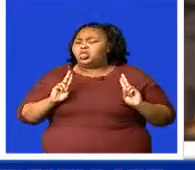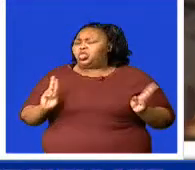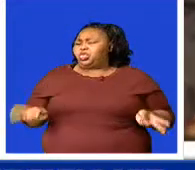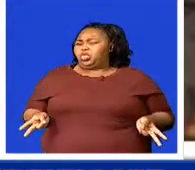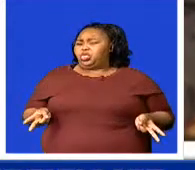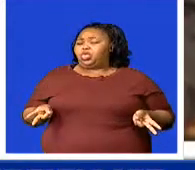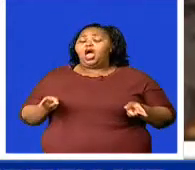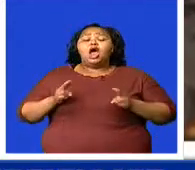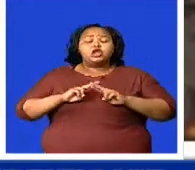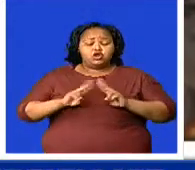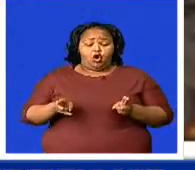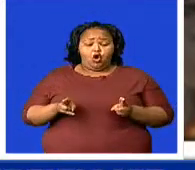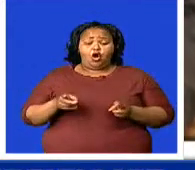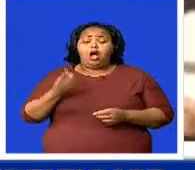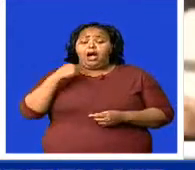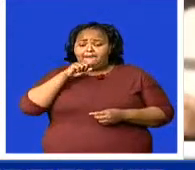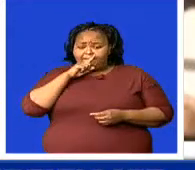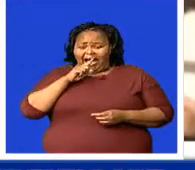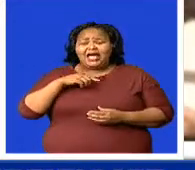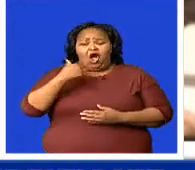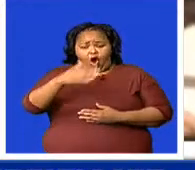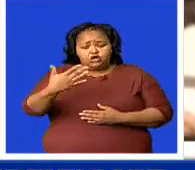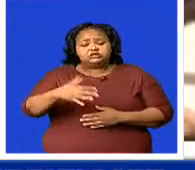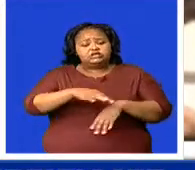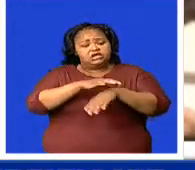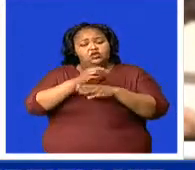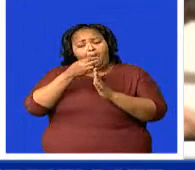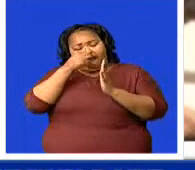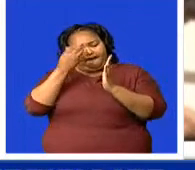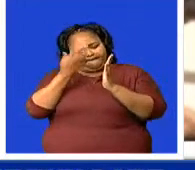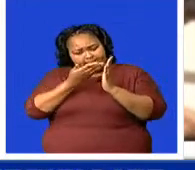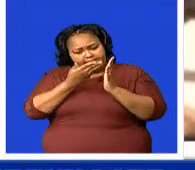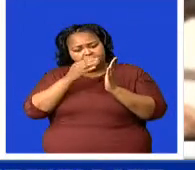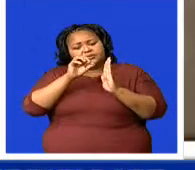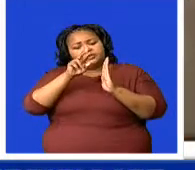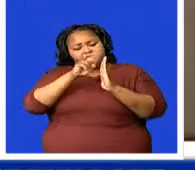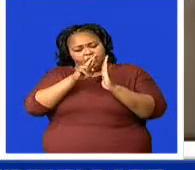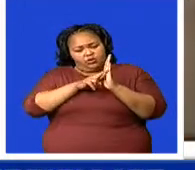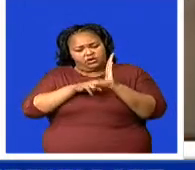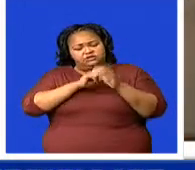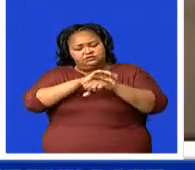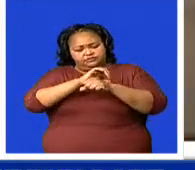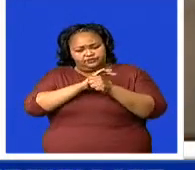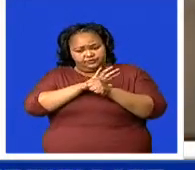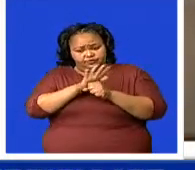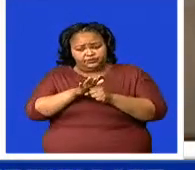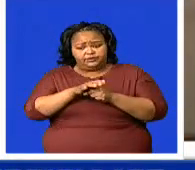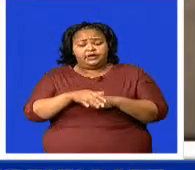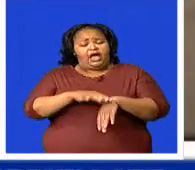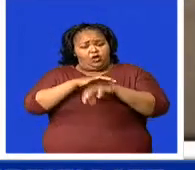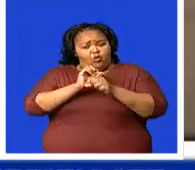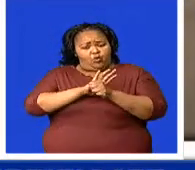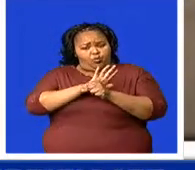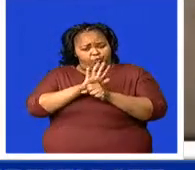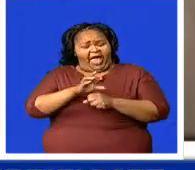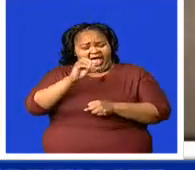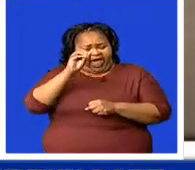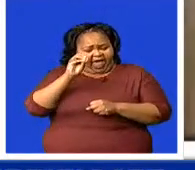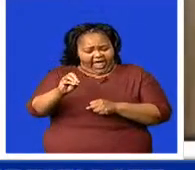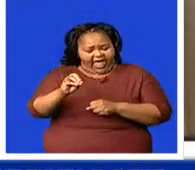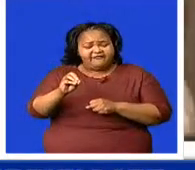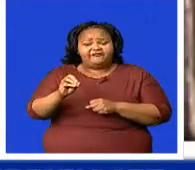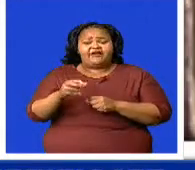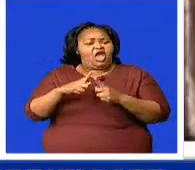ignore COVID-19 regulations. He says it is not yet over, but the virus is still there and